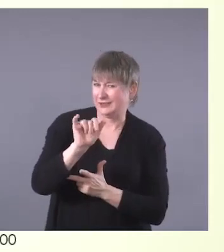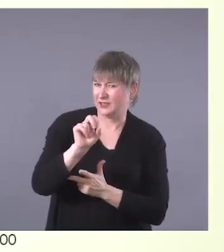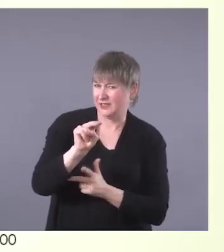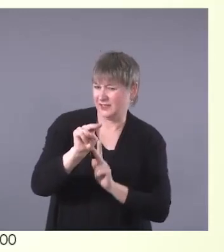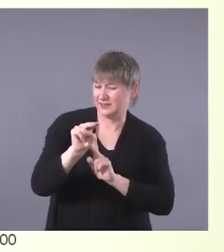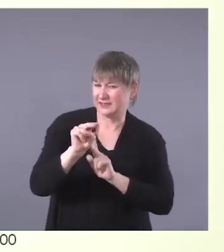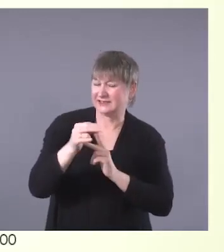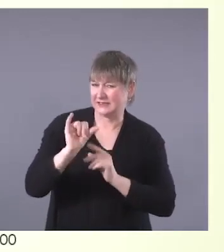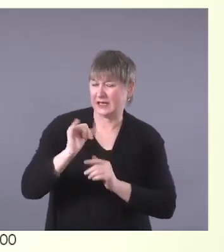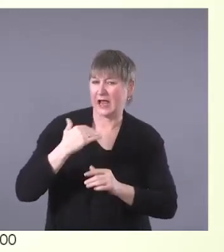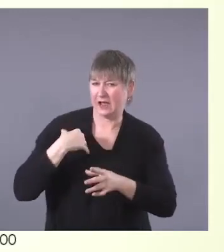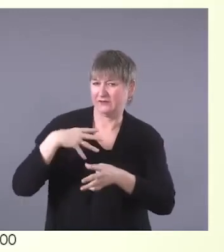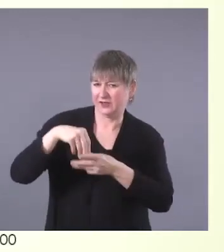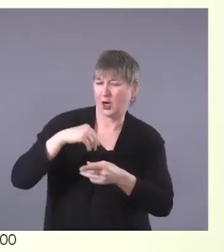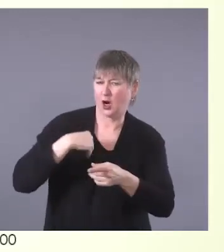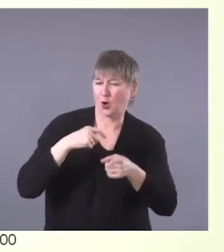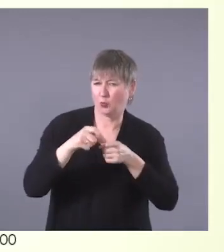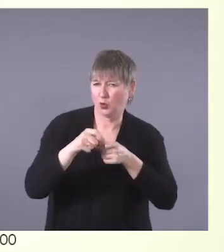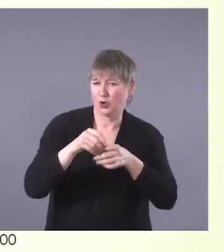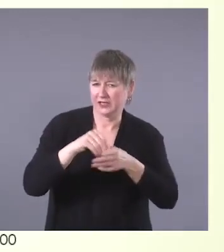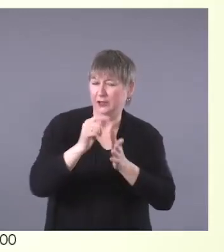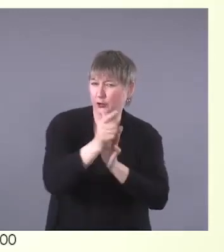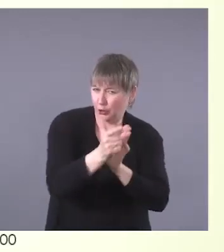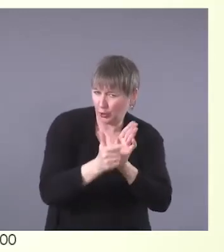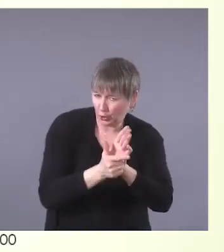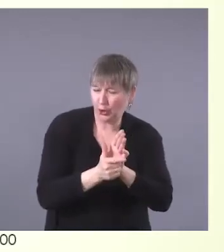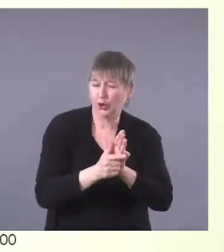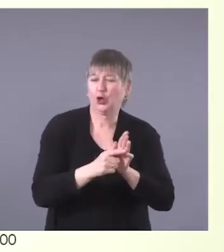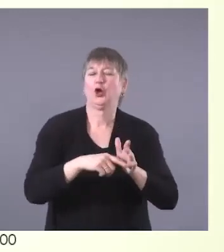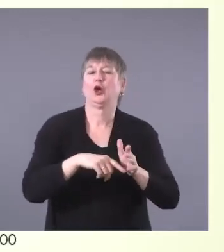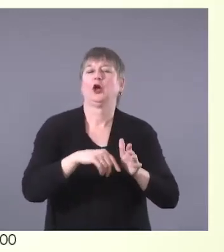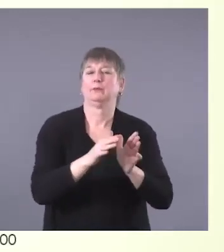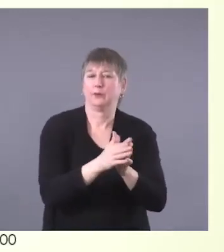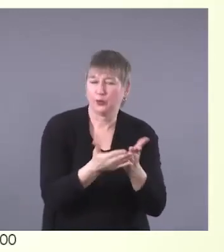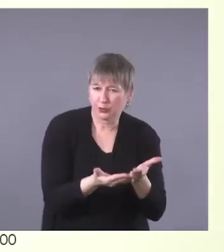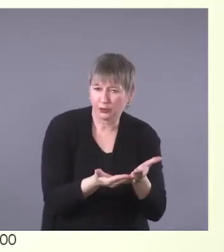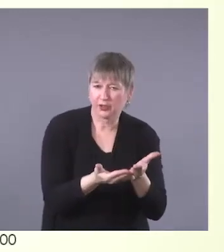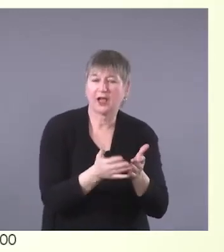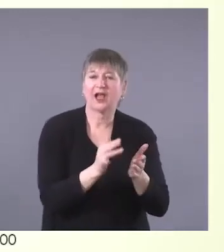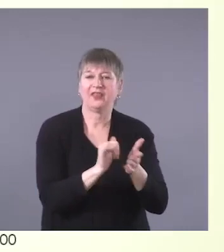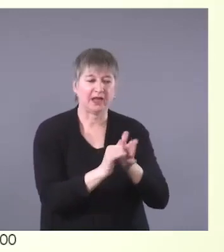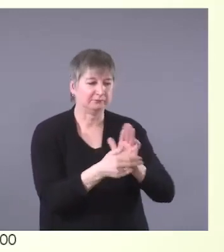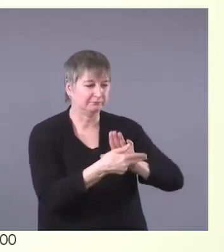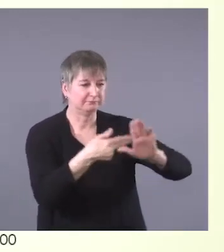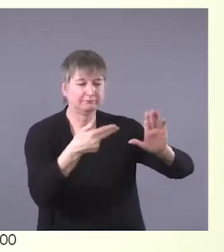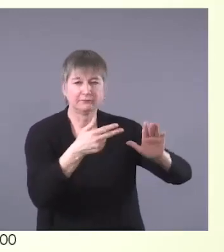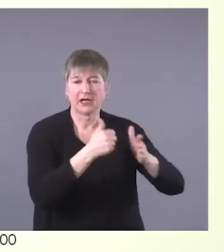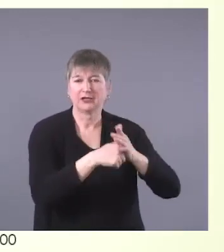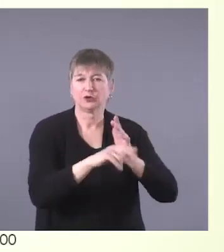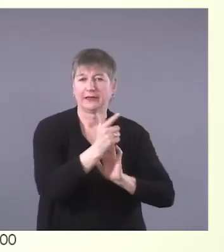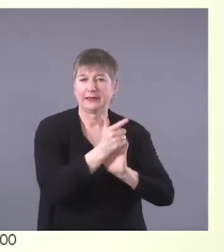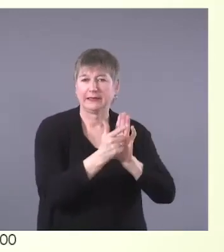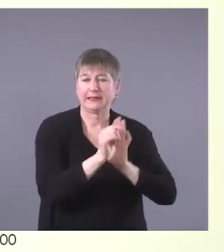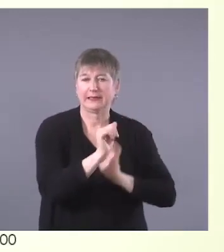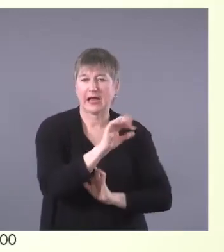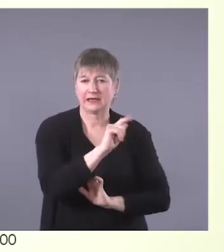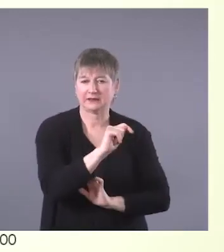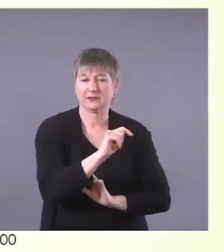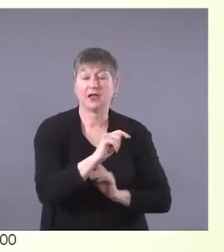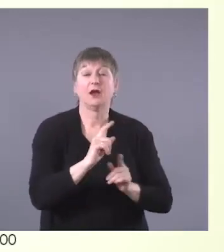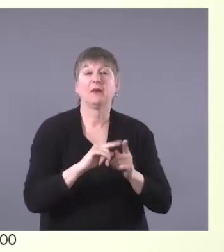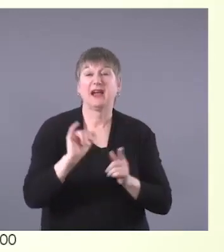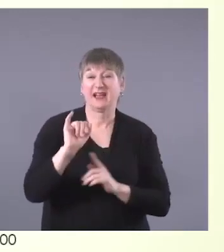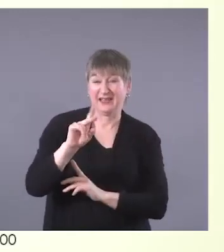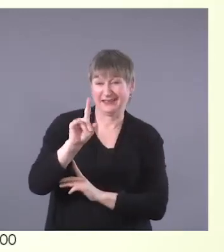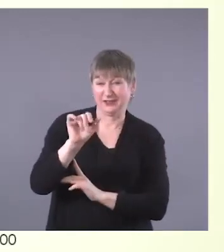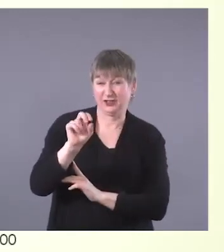history, and is the legal identity of an Indigenous person who is registered under the Indian Act. However, in general, this term is